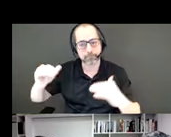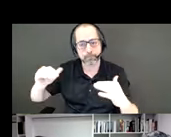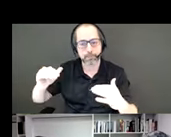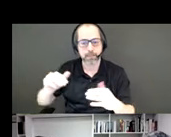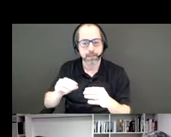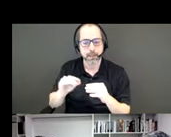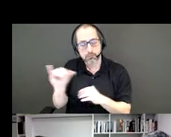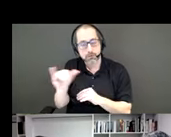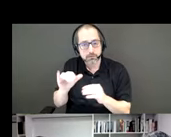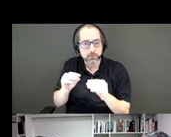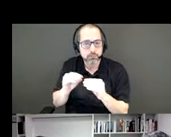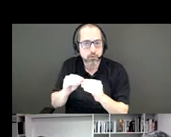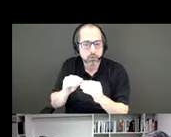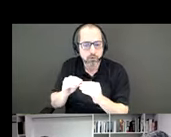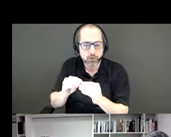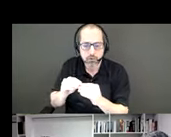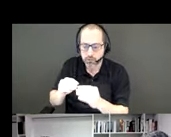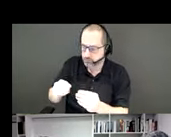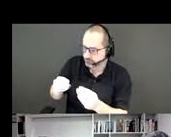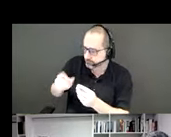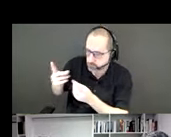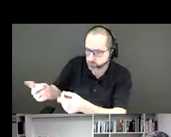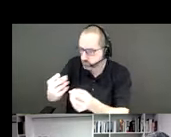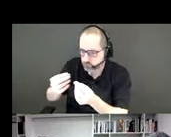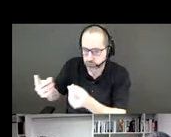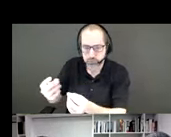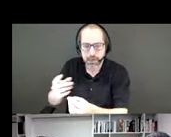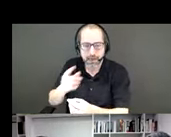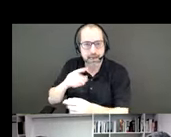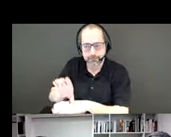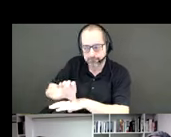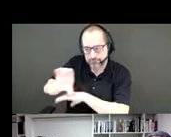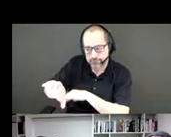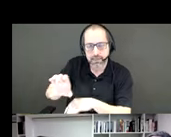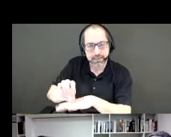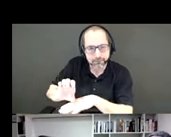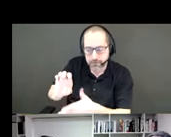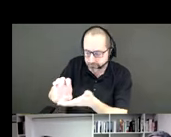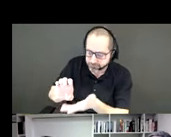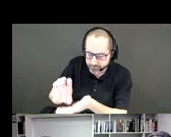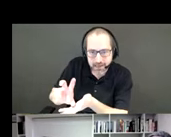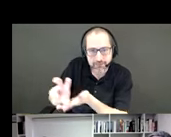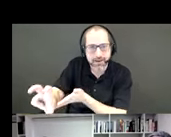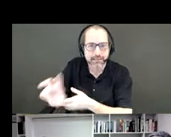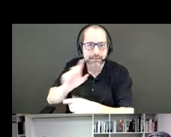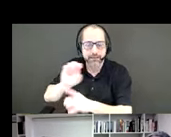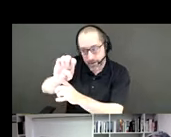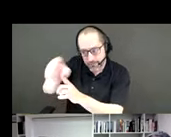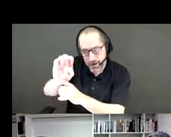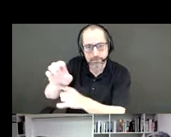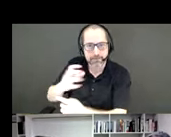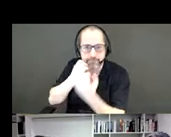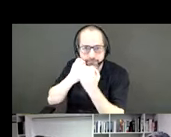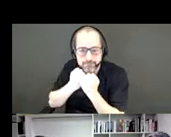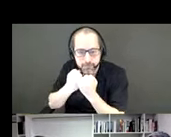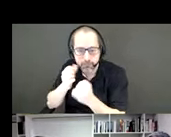and an environmental investment for this part of the city for now and the future? Artists like Joseph Boyce, Agnes Deans,